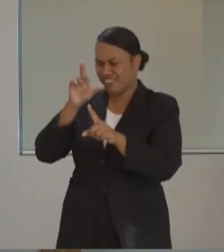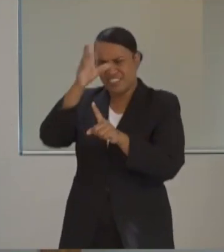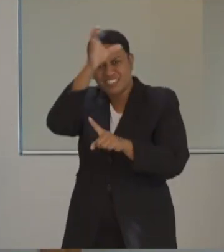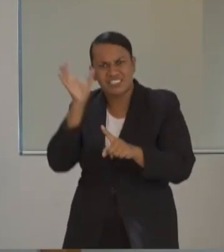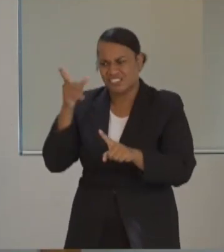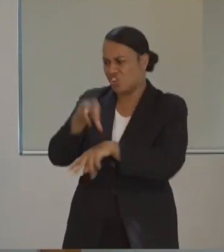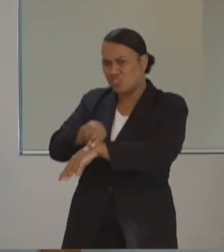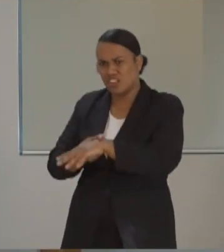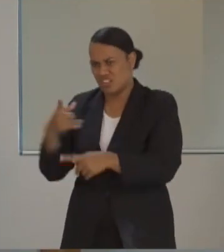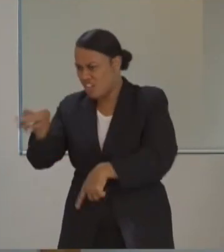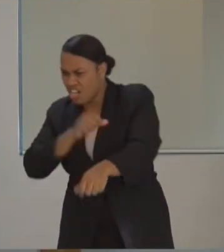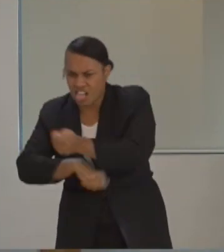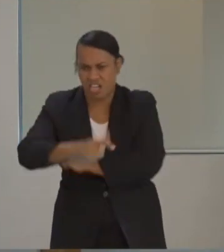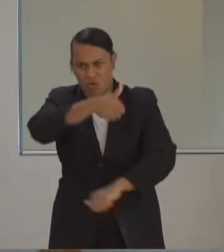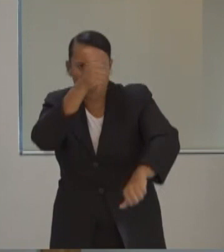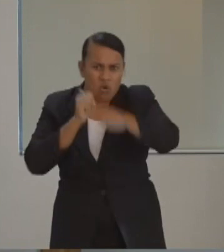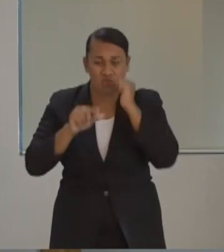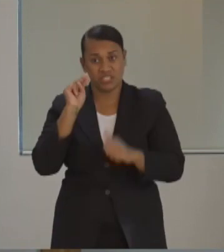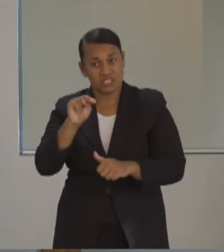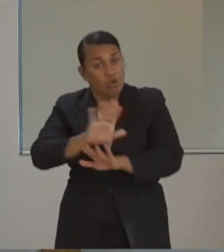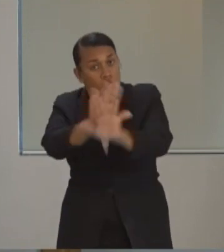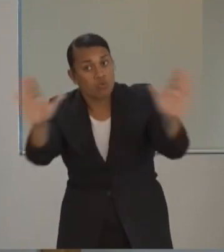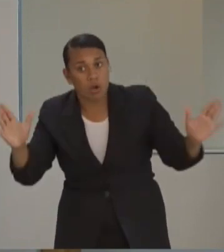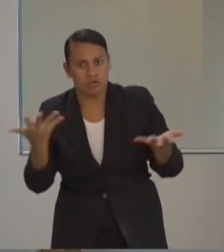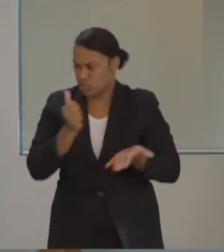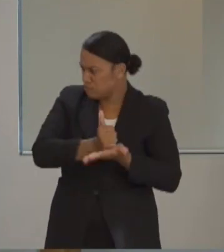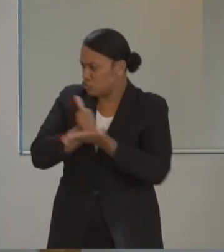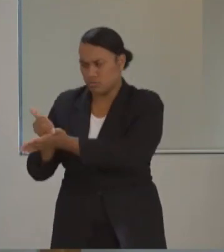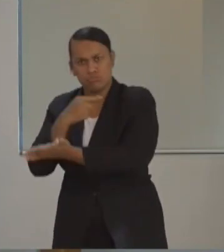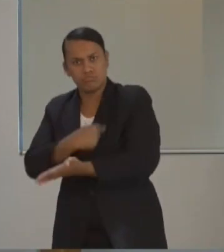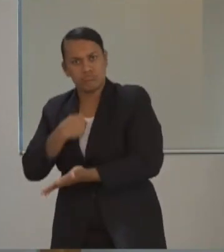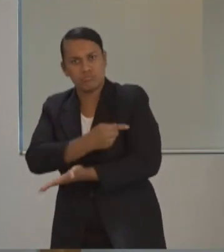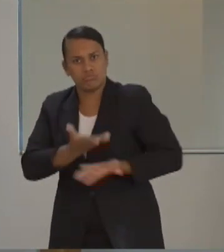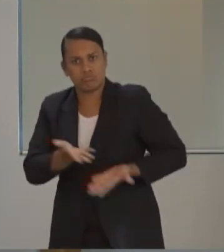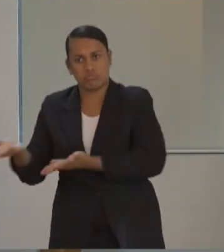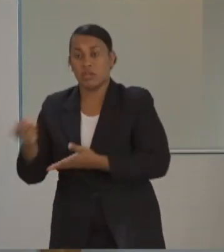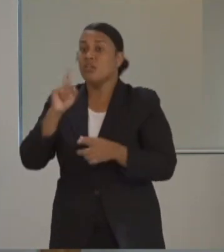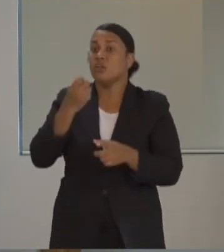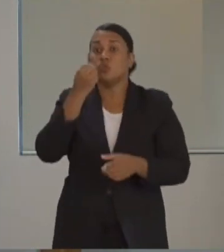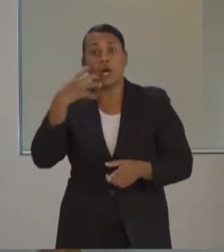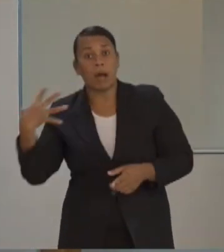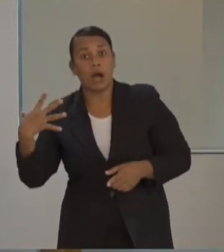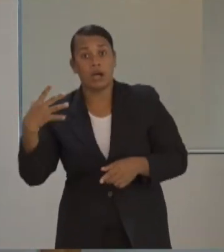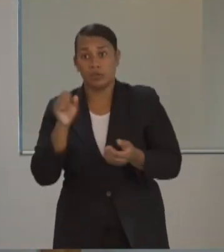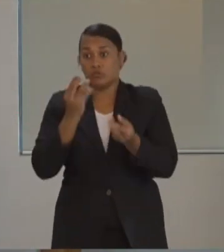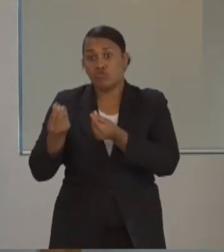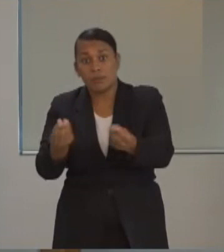far better than anyone's apathy or ambivalence. Supermarkets, retailers, and shops